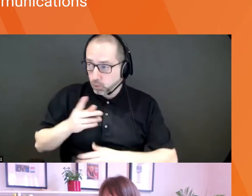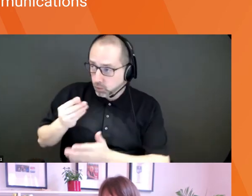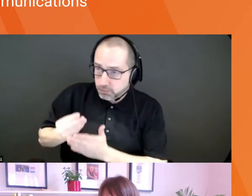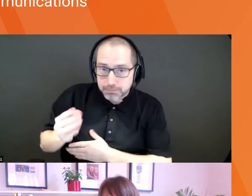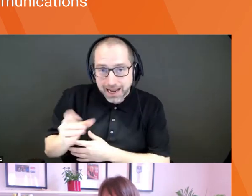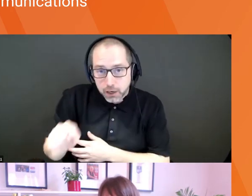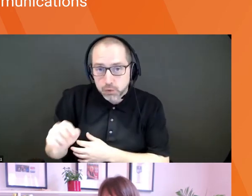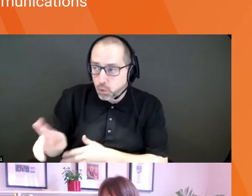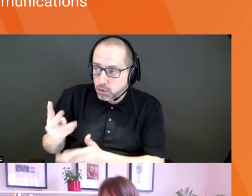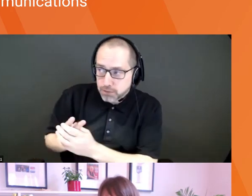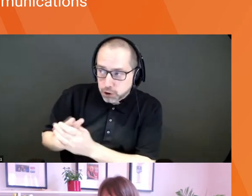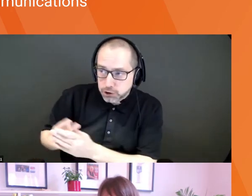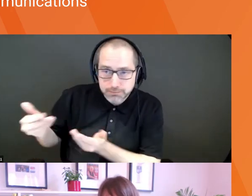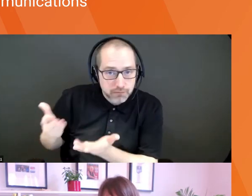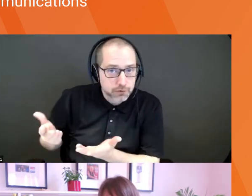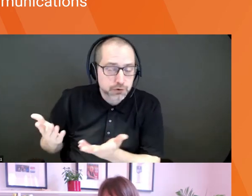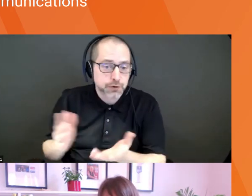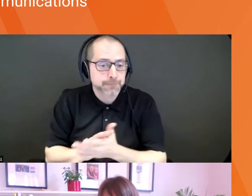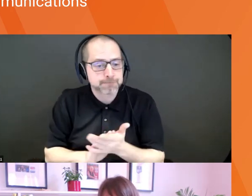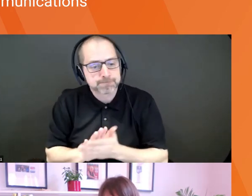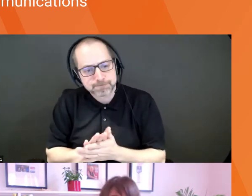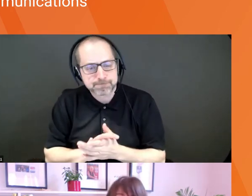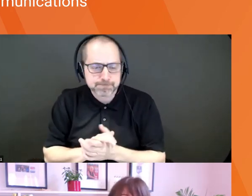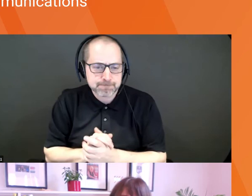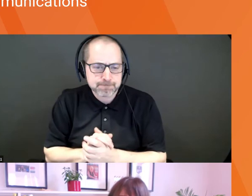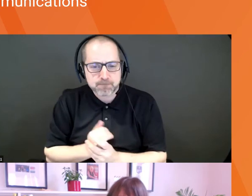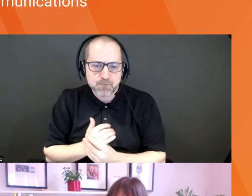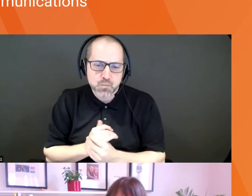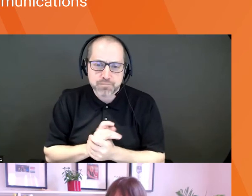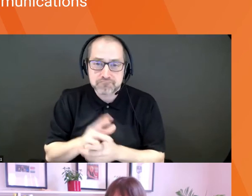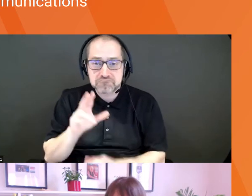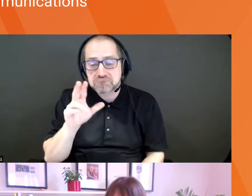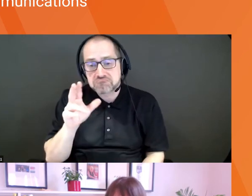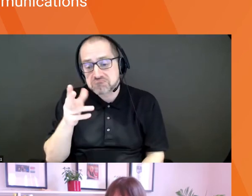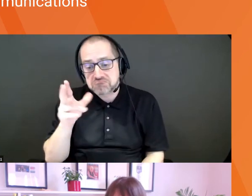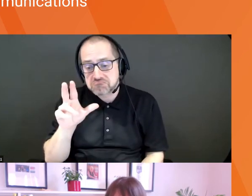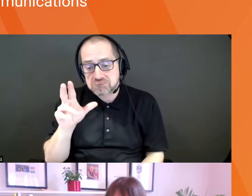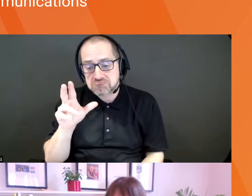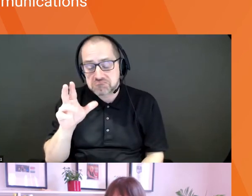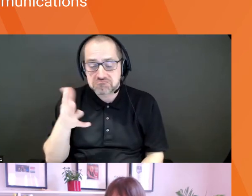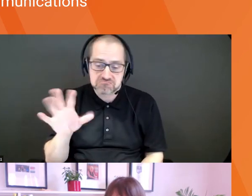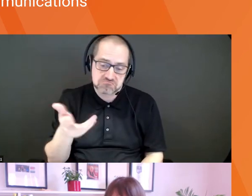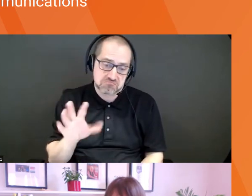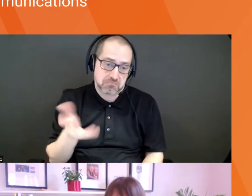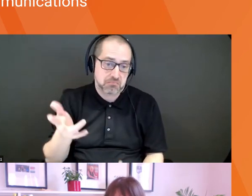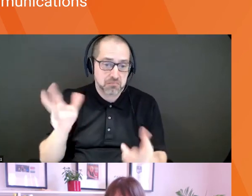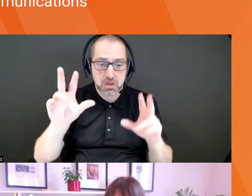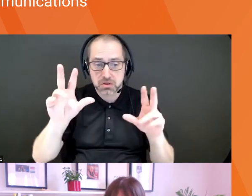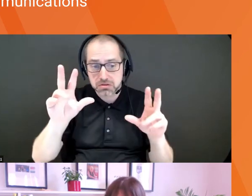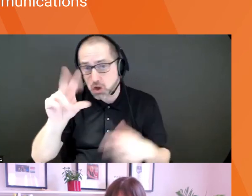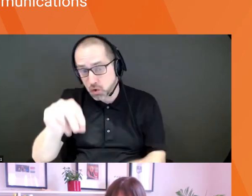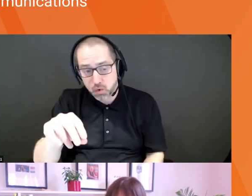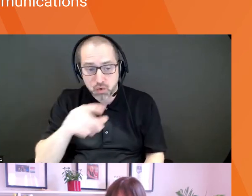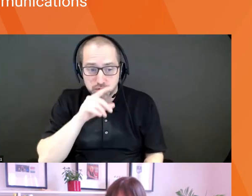Um, I mean, no, uh, it depends on who,